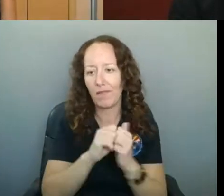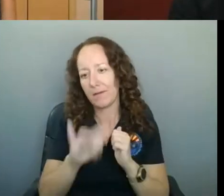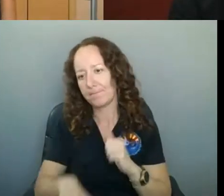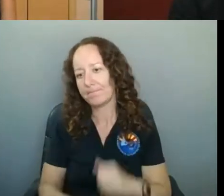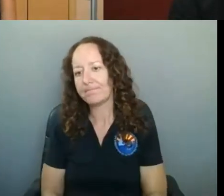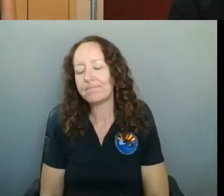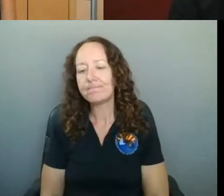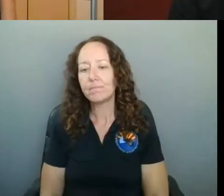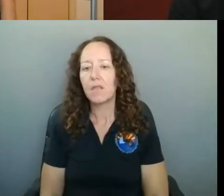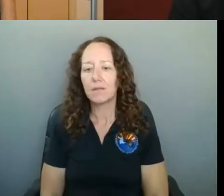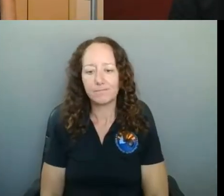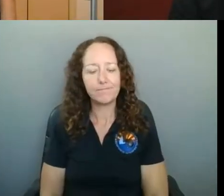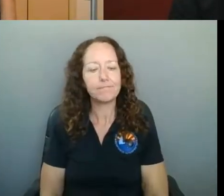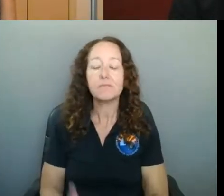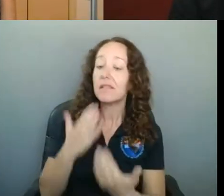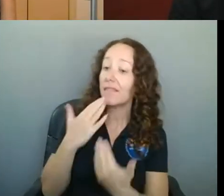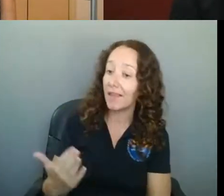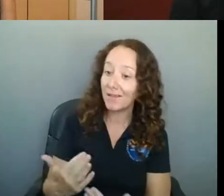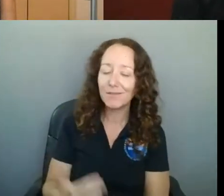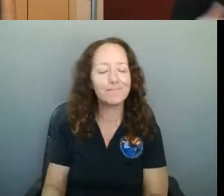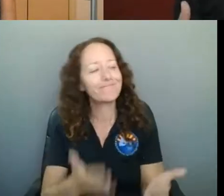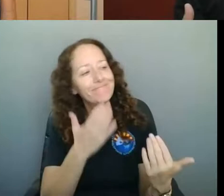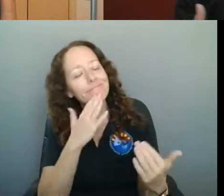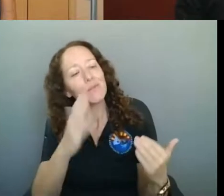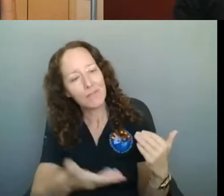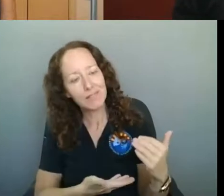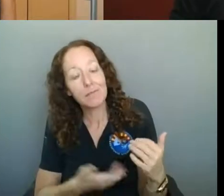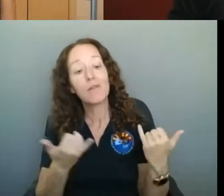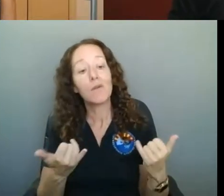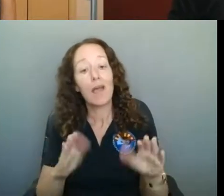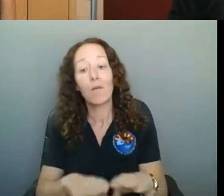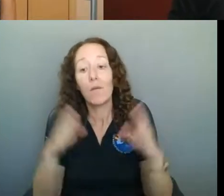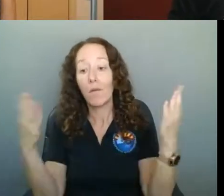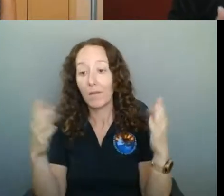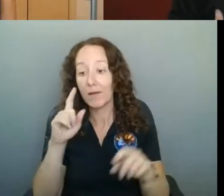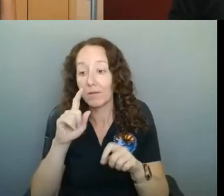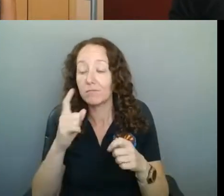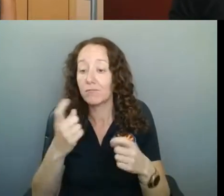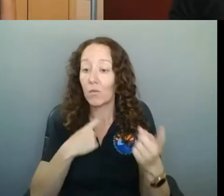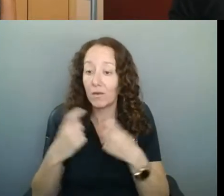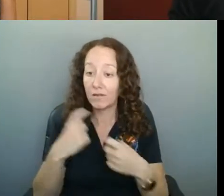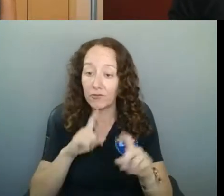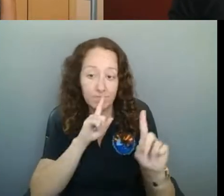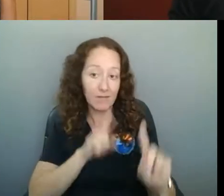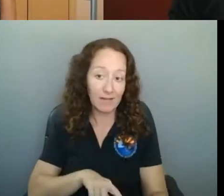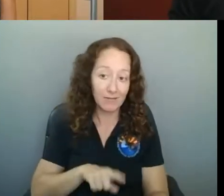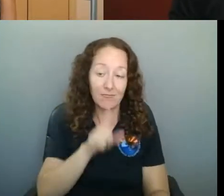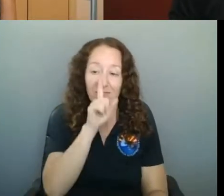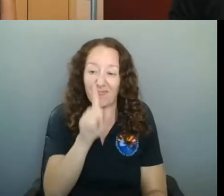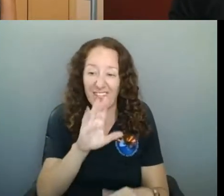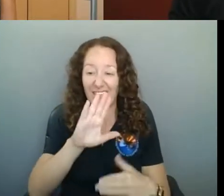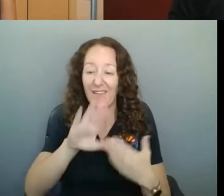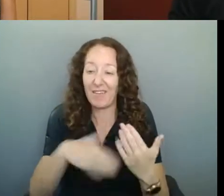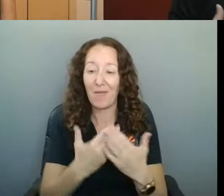Thank you. You're welcome. So what we're going to do is we're going to go to Q&A. I believe this is really one of the more important parts of this whole town